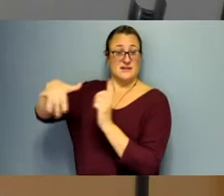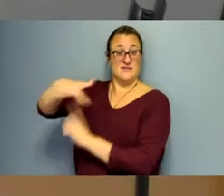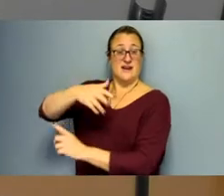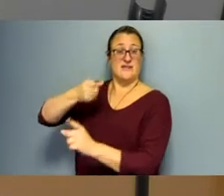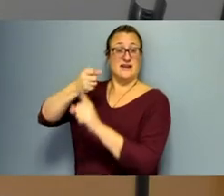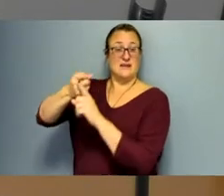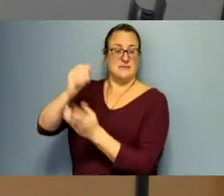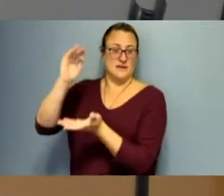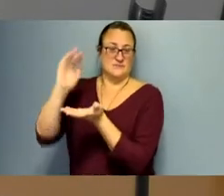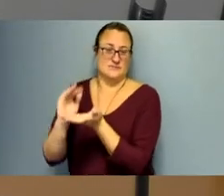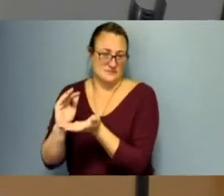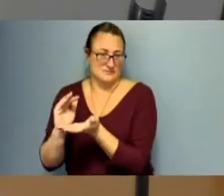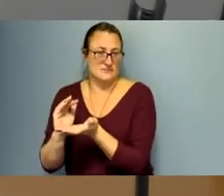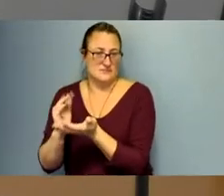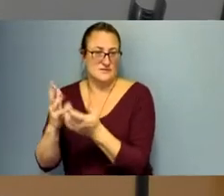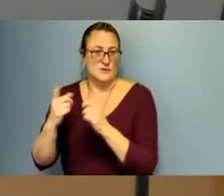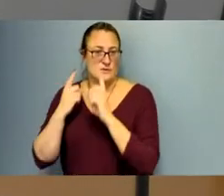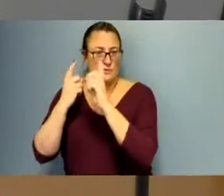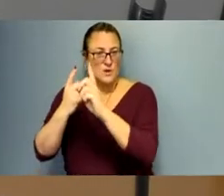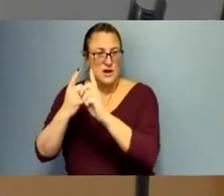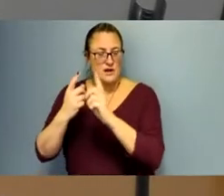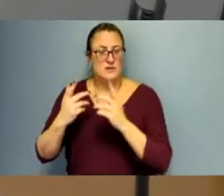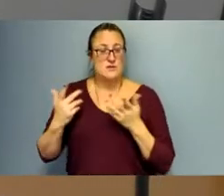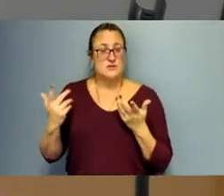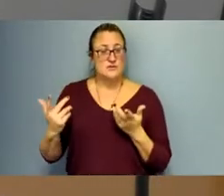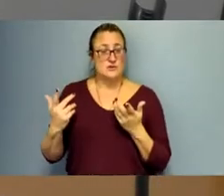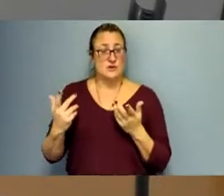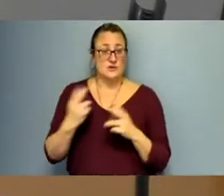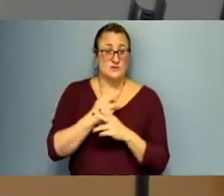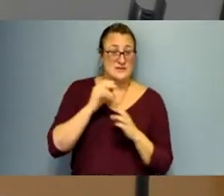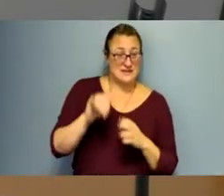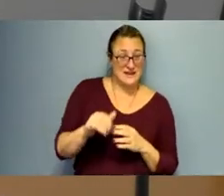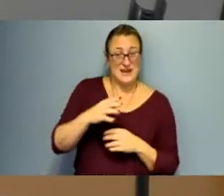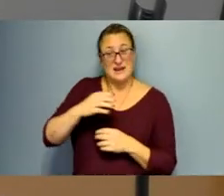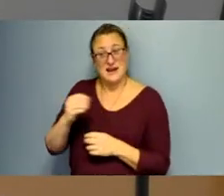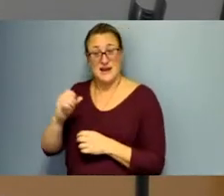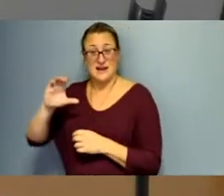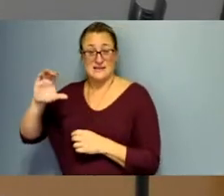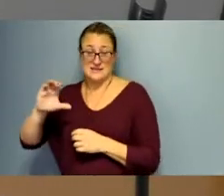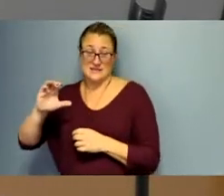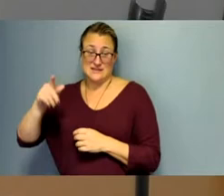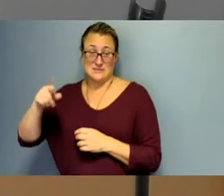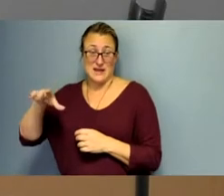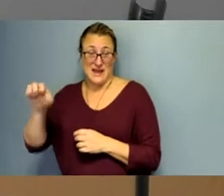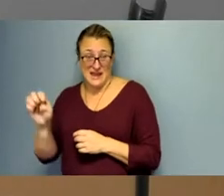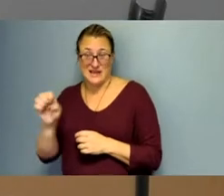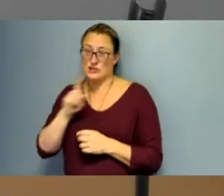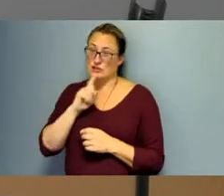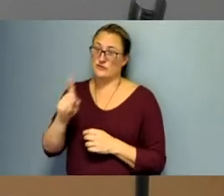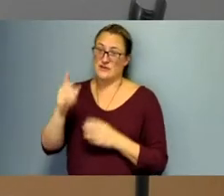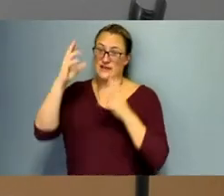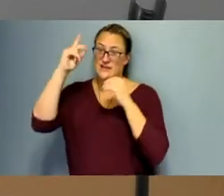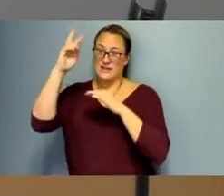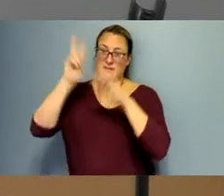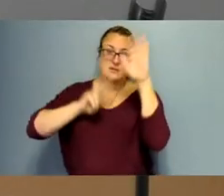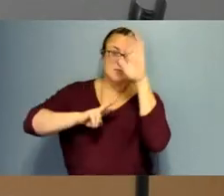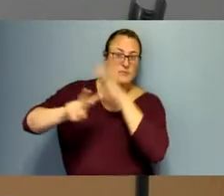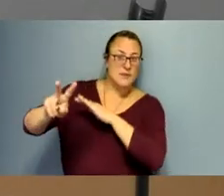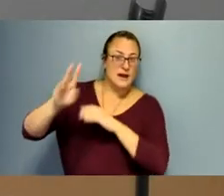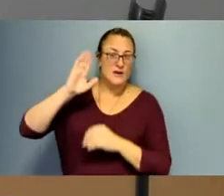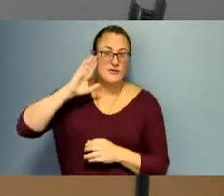So that, along with the implementation of the CPACE program, are really forward-thinking plans that have two